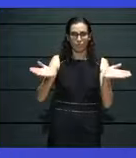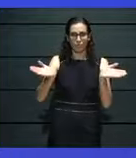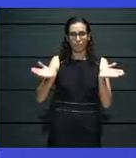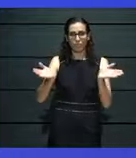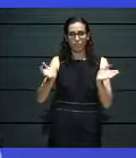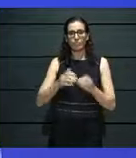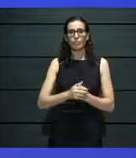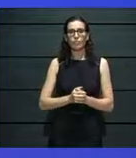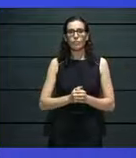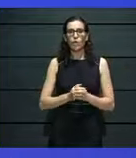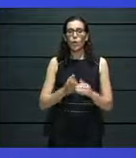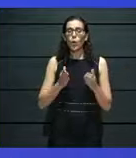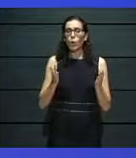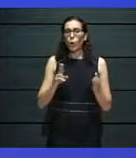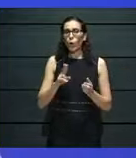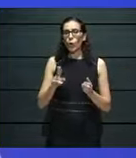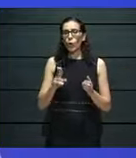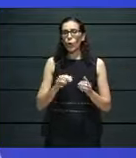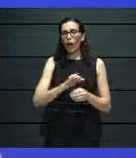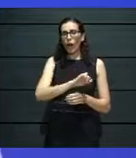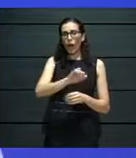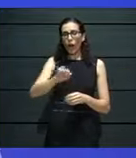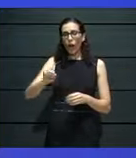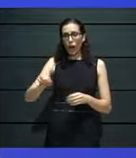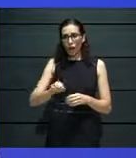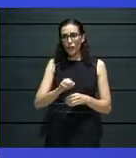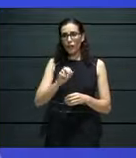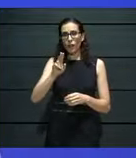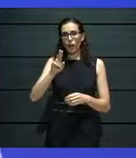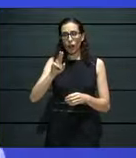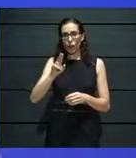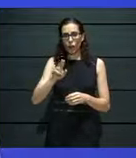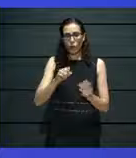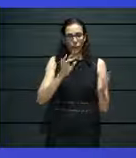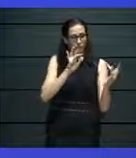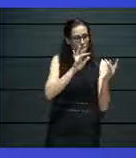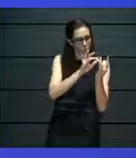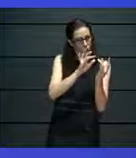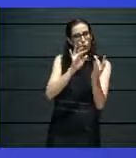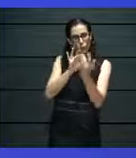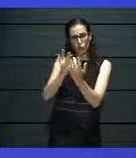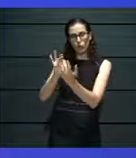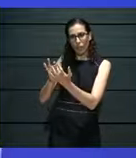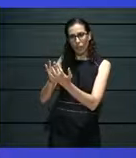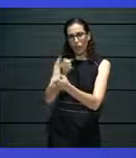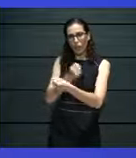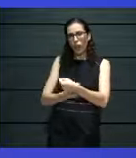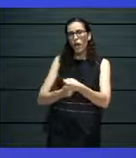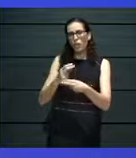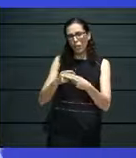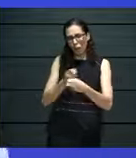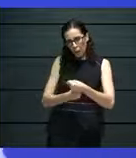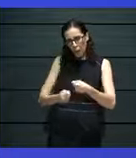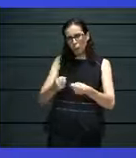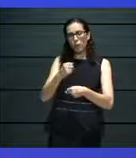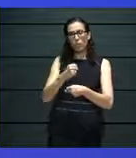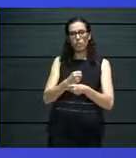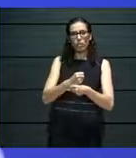with. So, that is how we actively engage with, by creating projects, exhibitions,